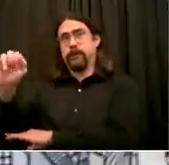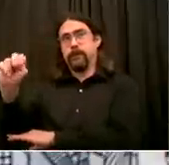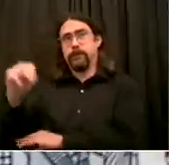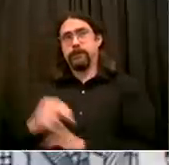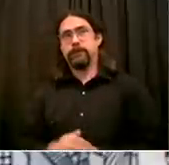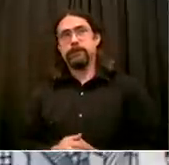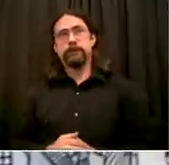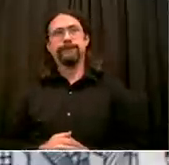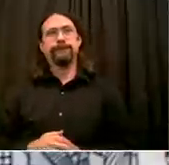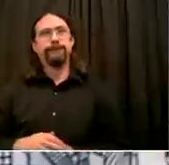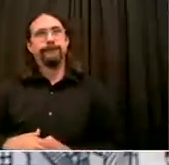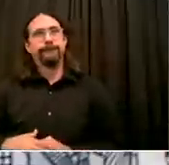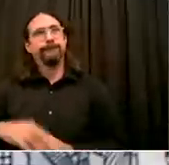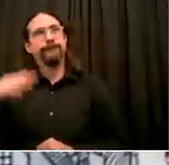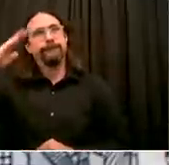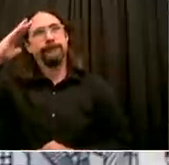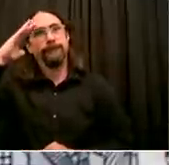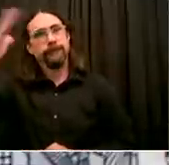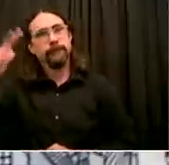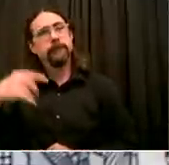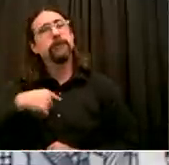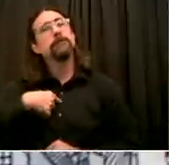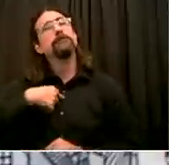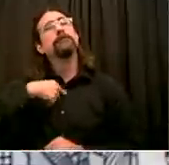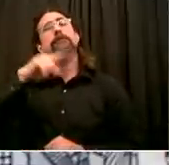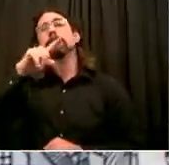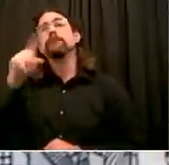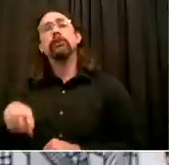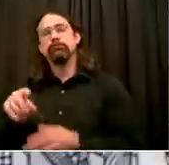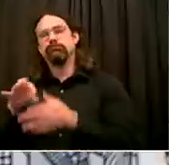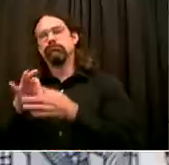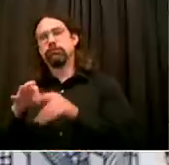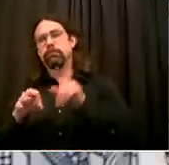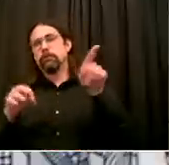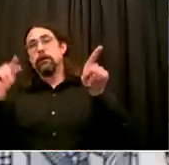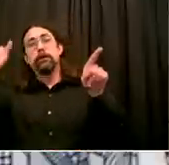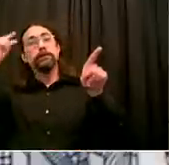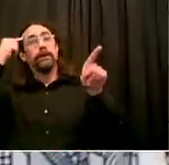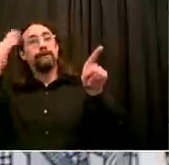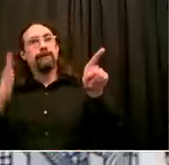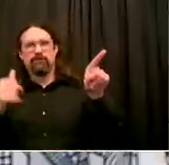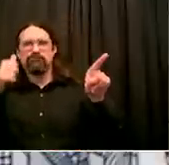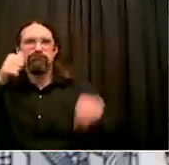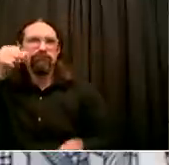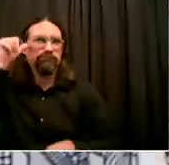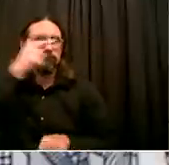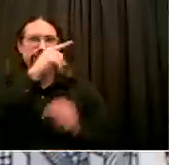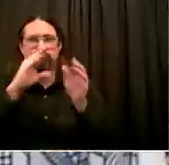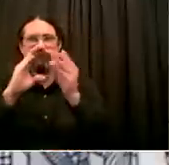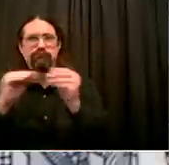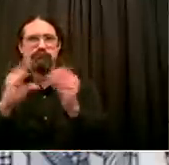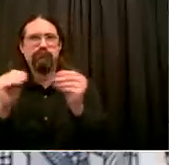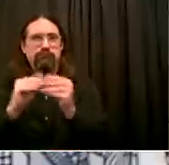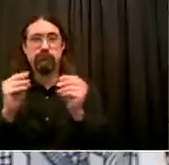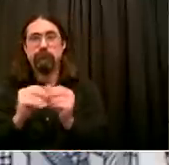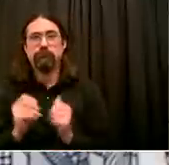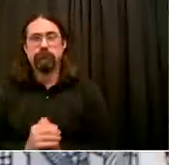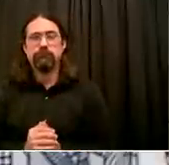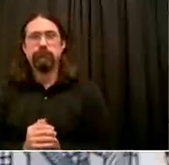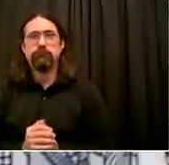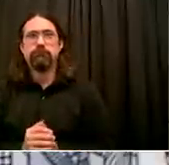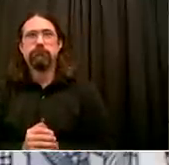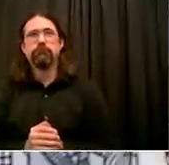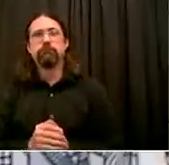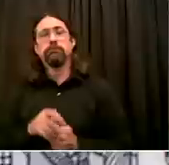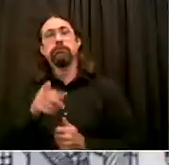disagreement on enforcement. I mean, you refer to it as bluster. Does that mean you think this is an empty threat,